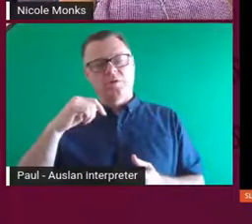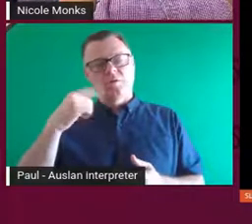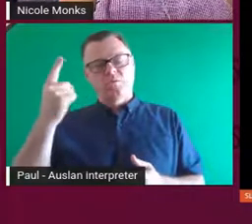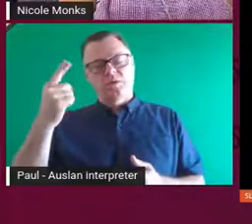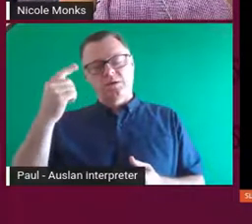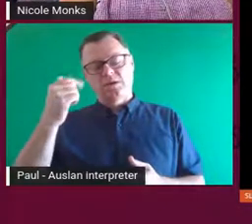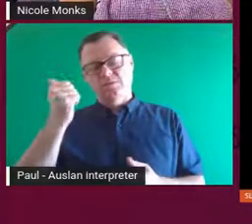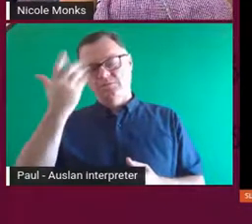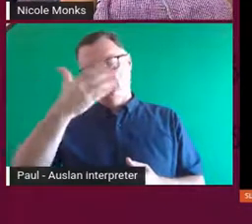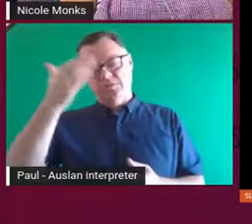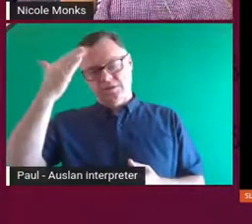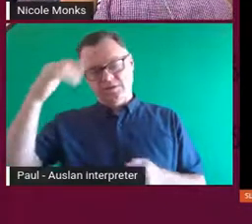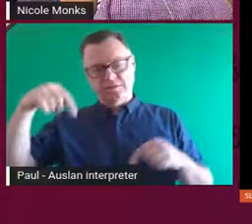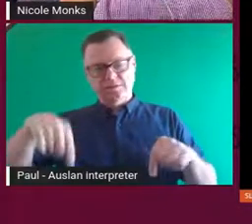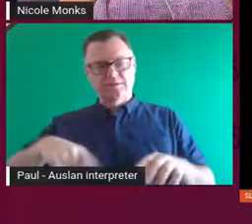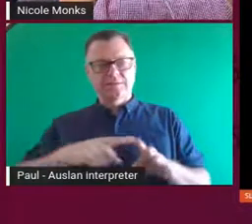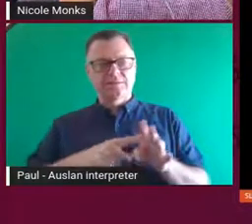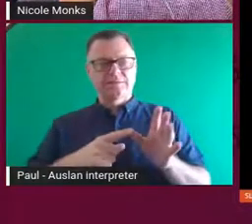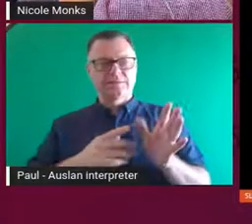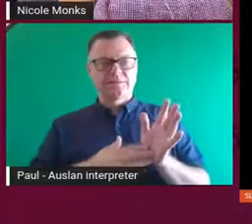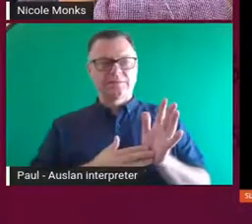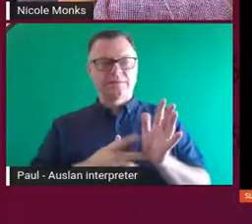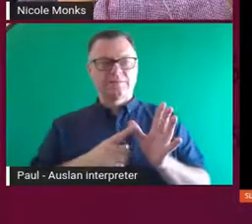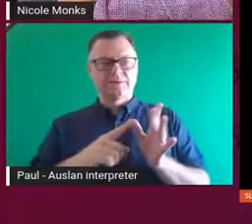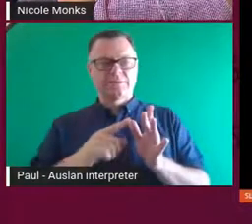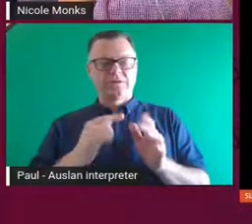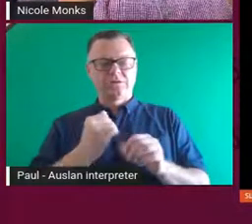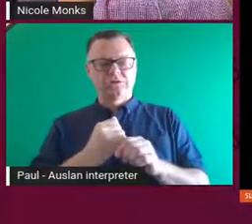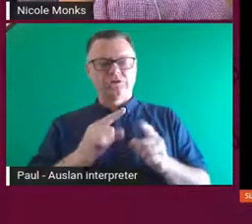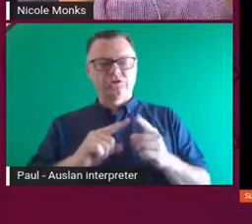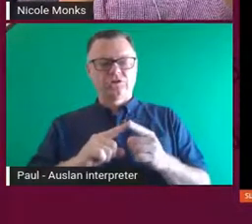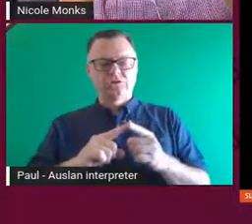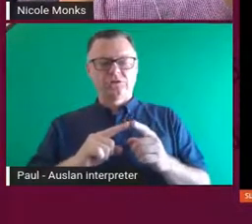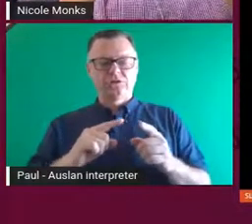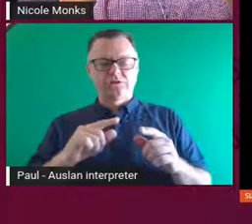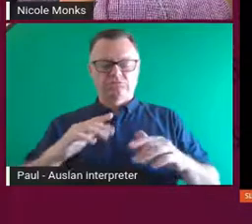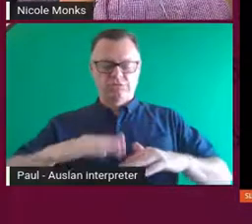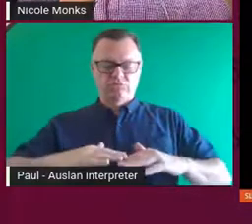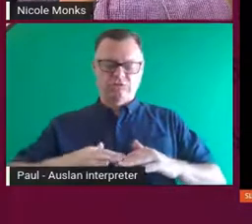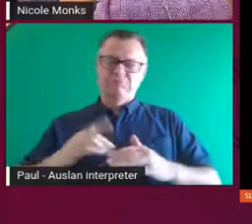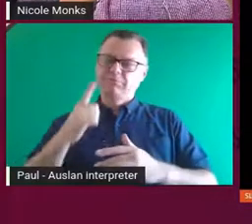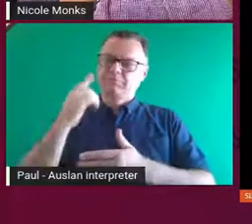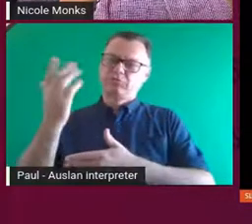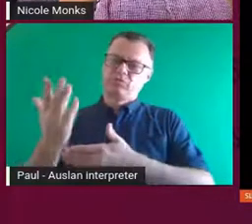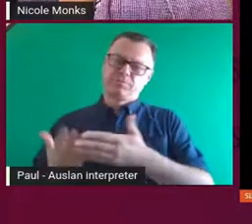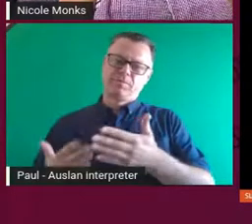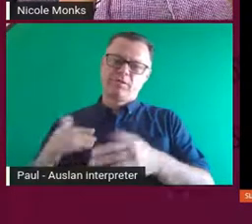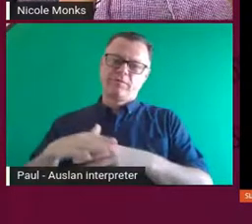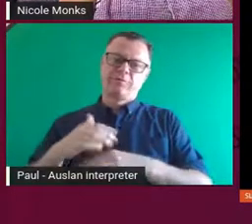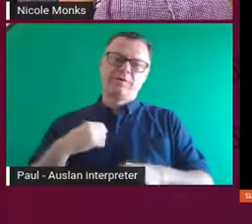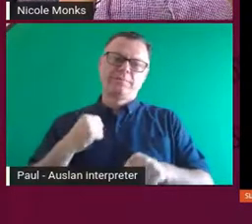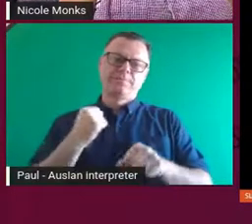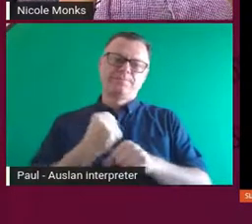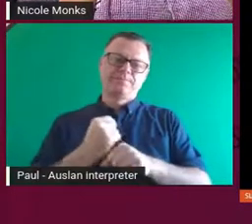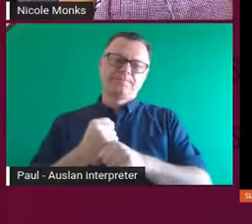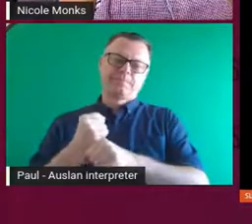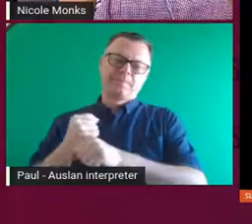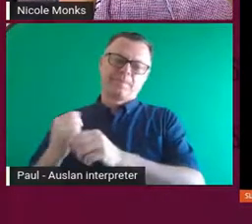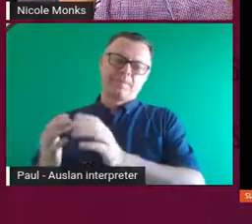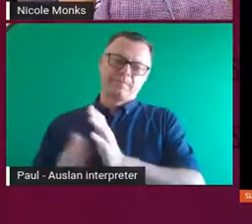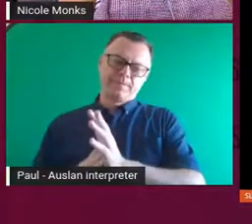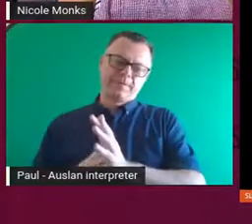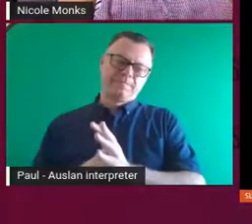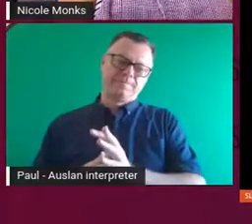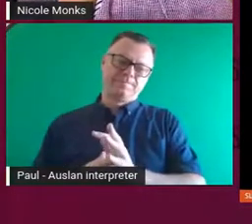over here on Yamaji Country. And it was a story about my great-great-grandmother being